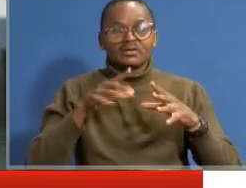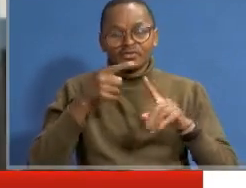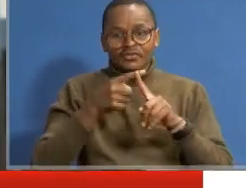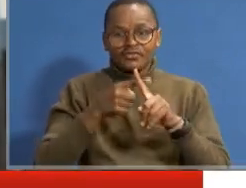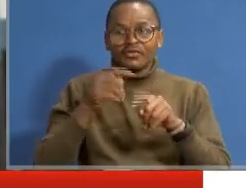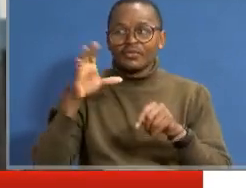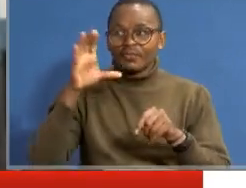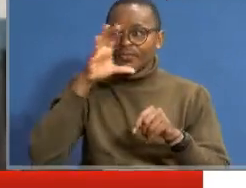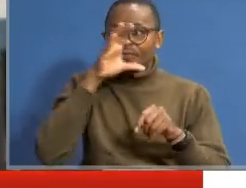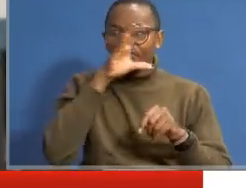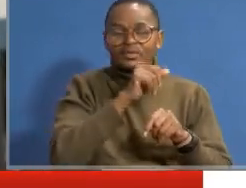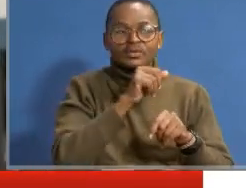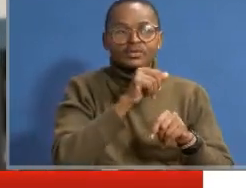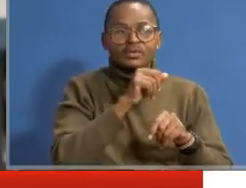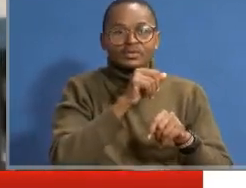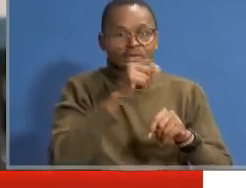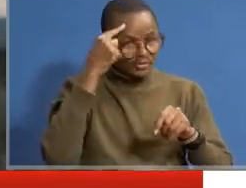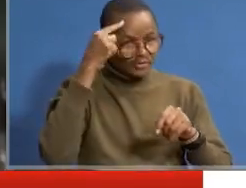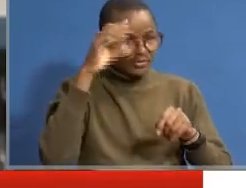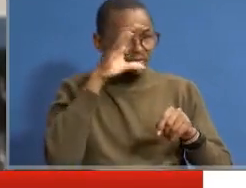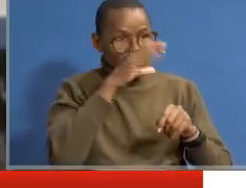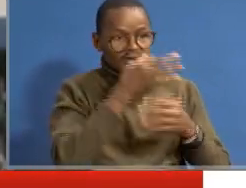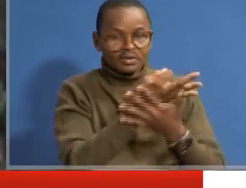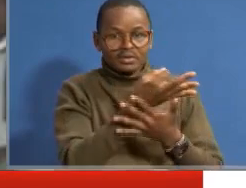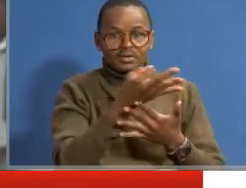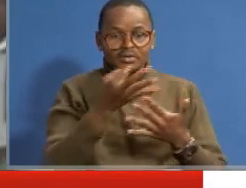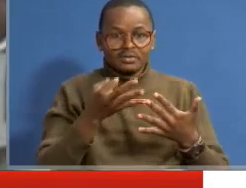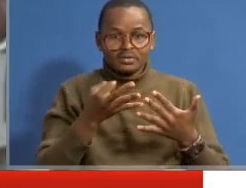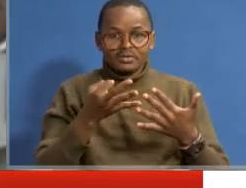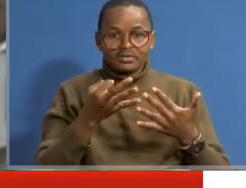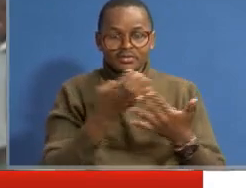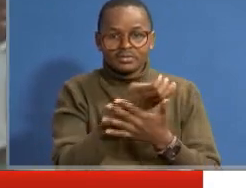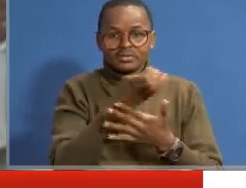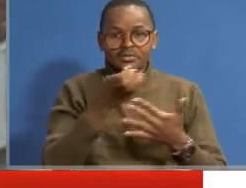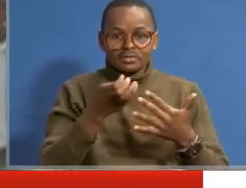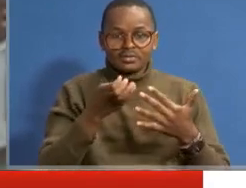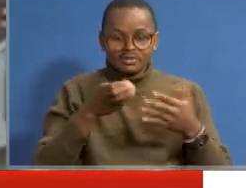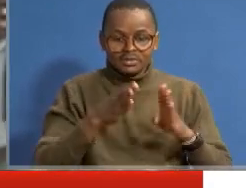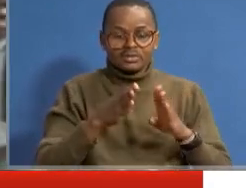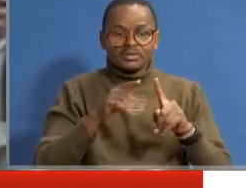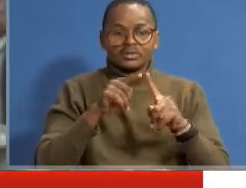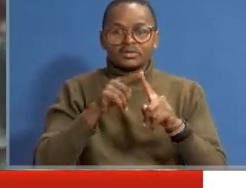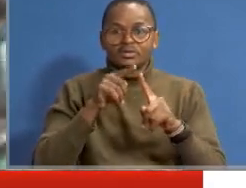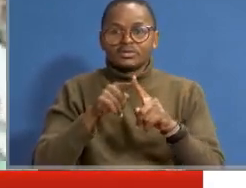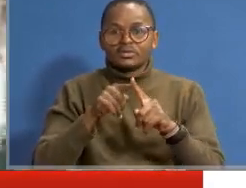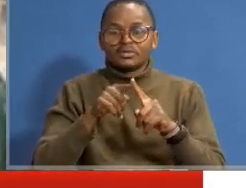from lack of infrastructure to lack of facilities and equipment to enable studies.